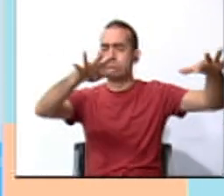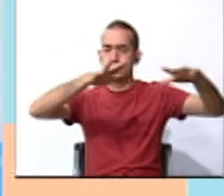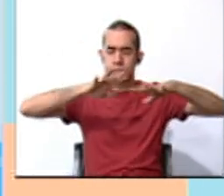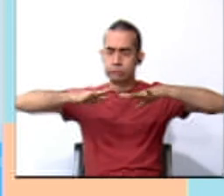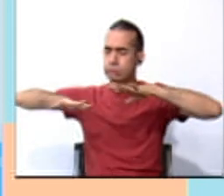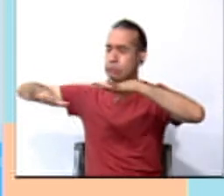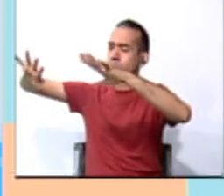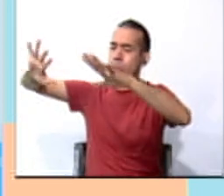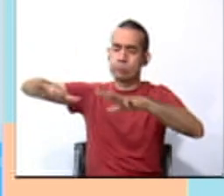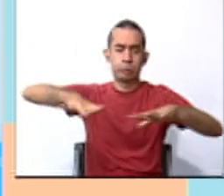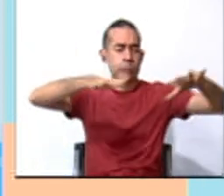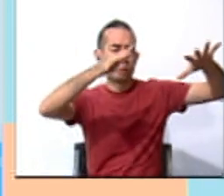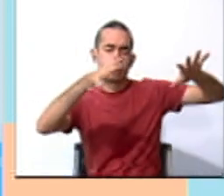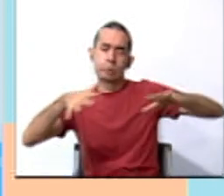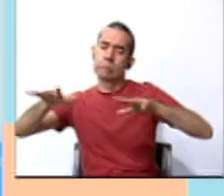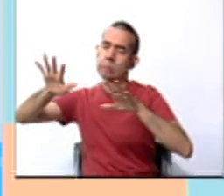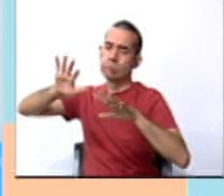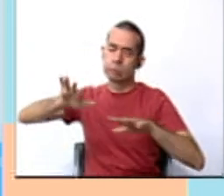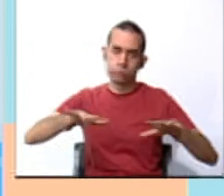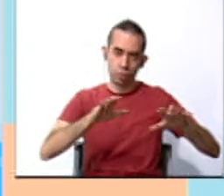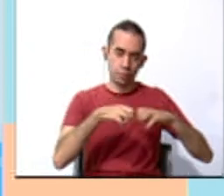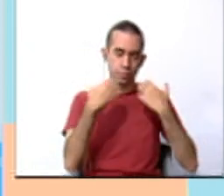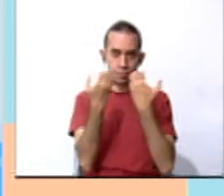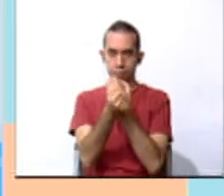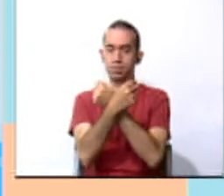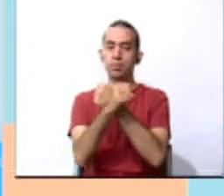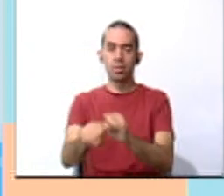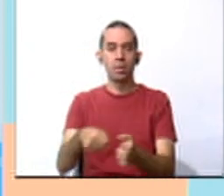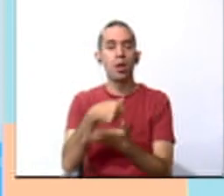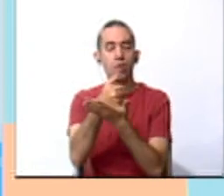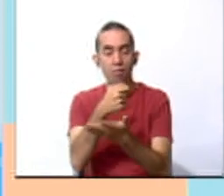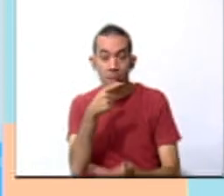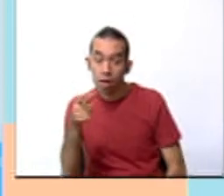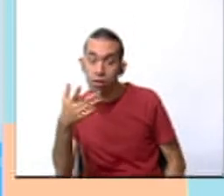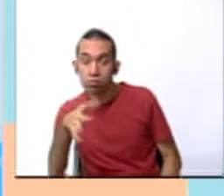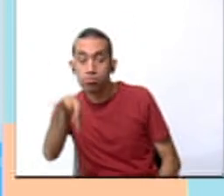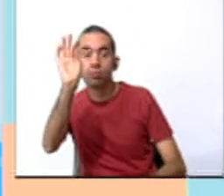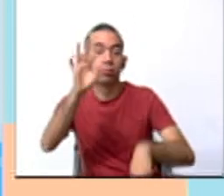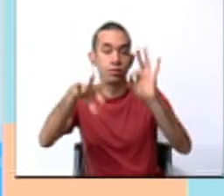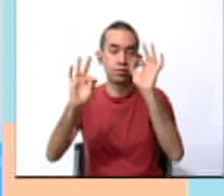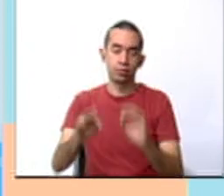Rescue teams help survivors of floods. See you.